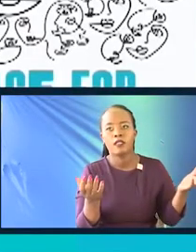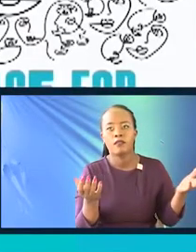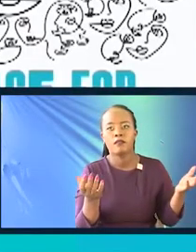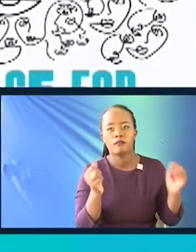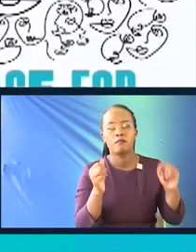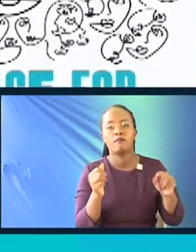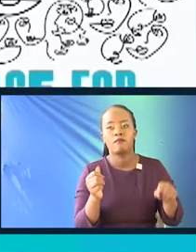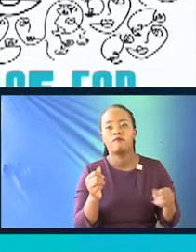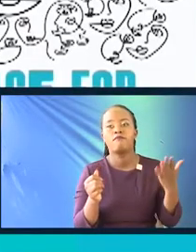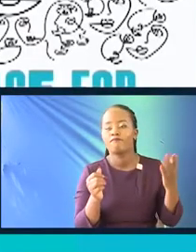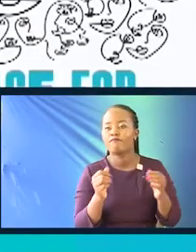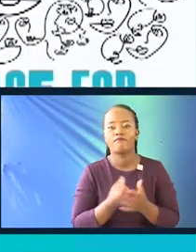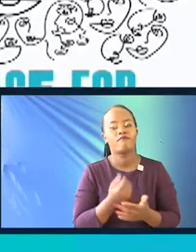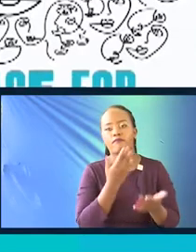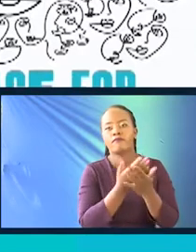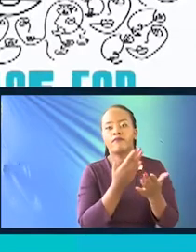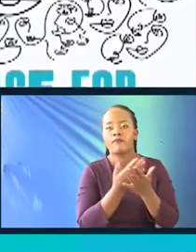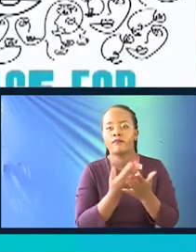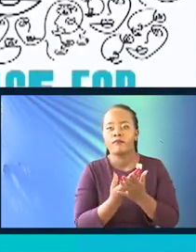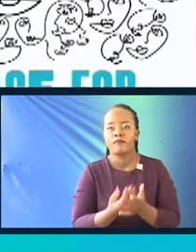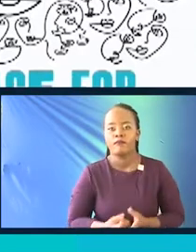Yeah, there you go. Oh, there we go. Yeah,